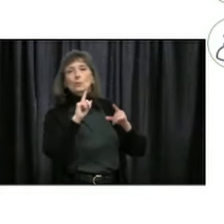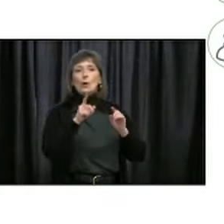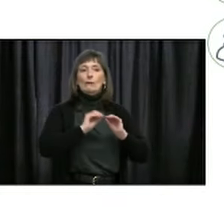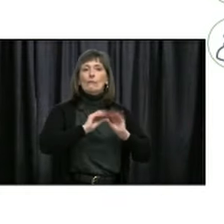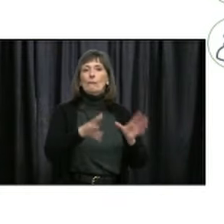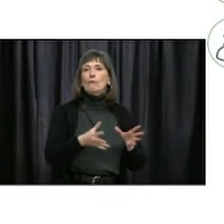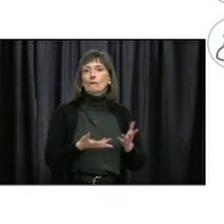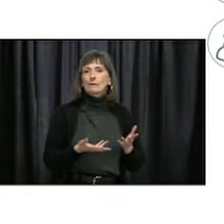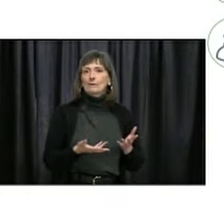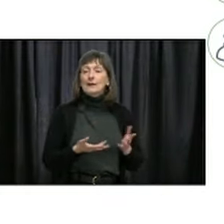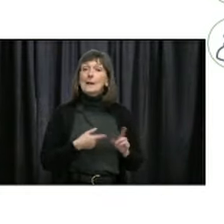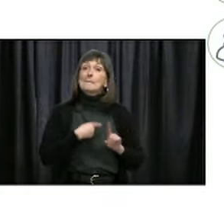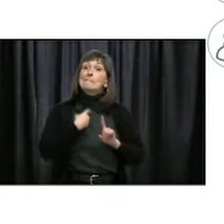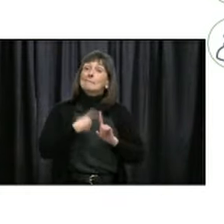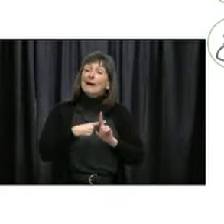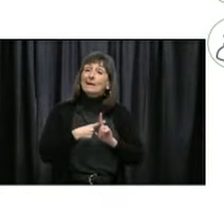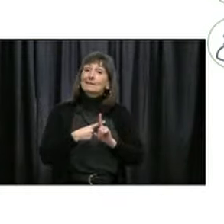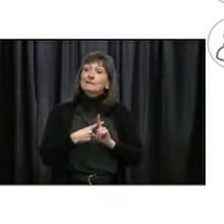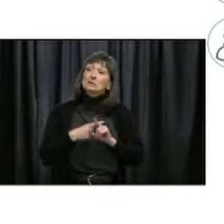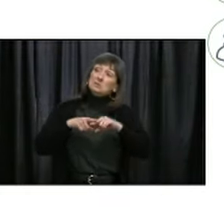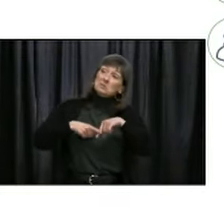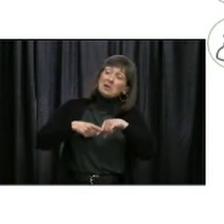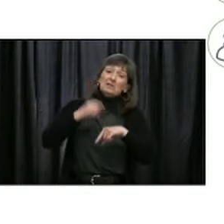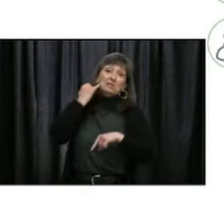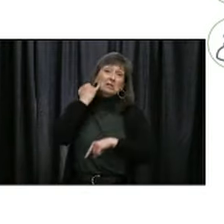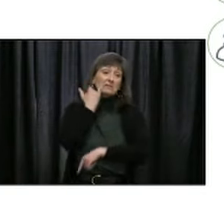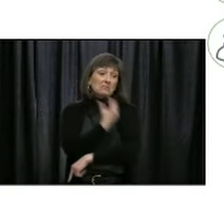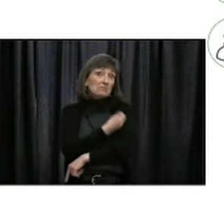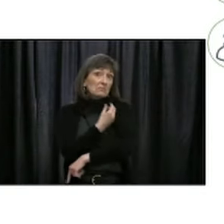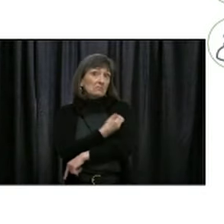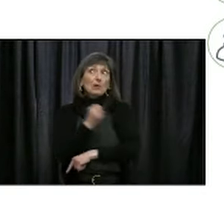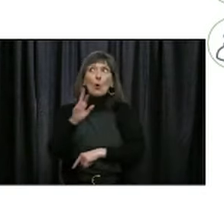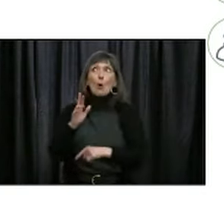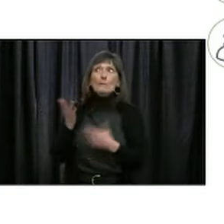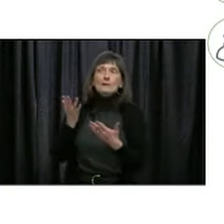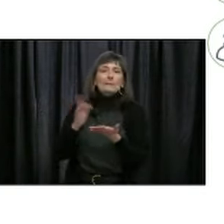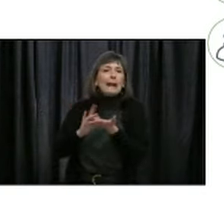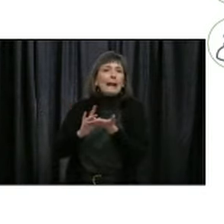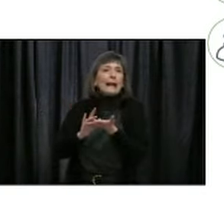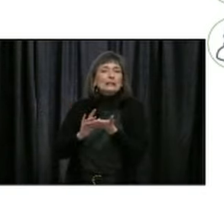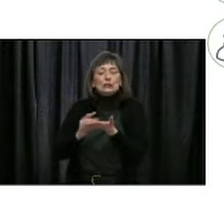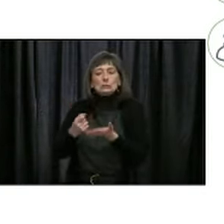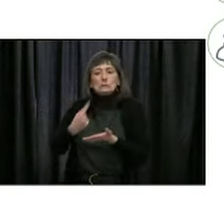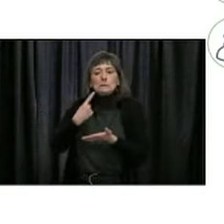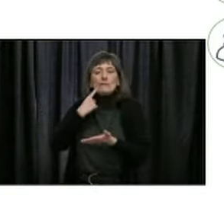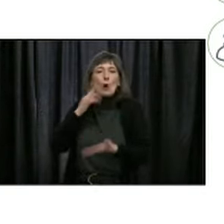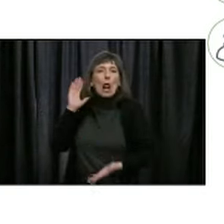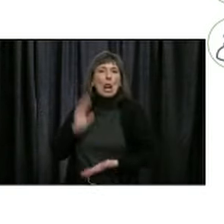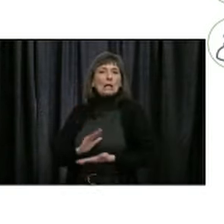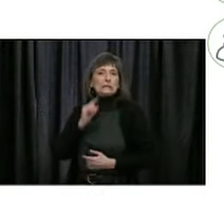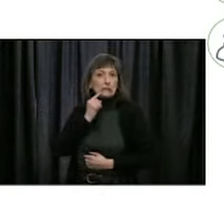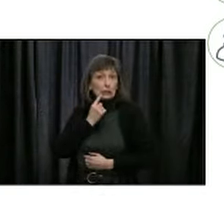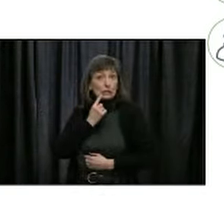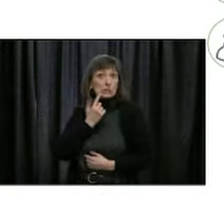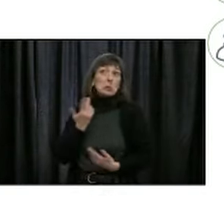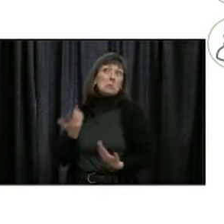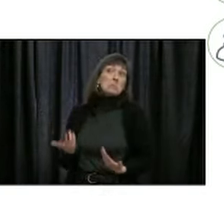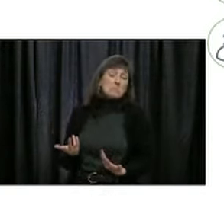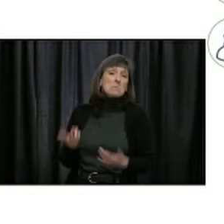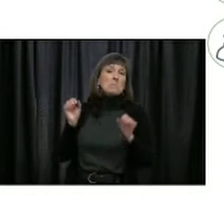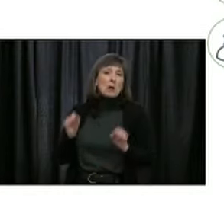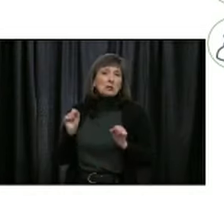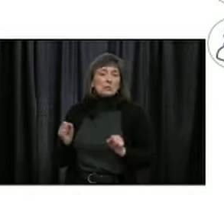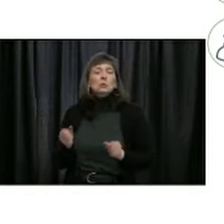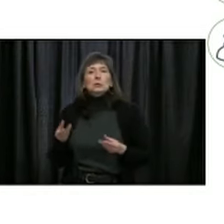on the availability of an effective vaccine or treatment and our continued capacity to conduct